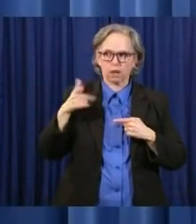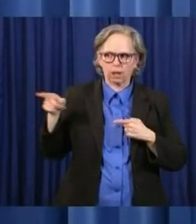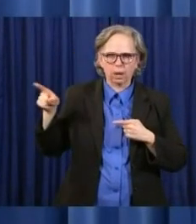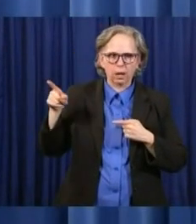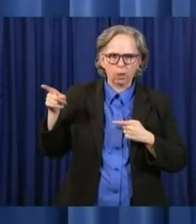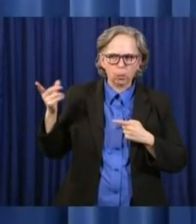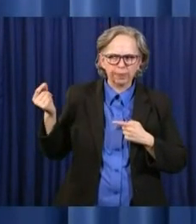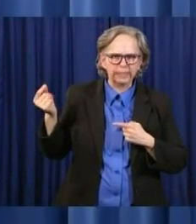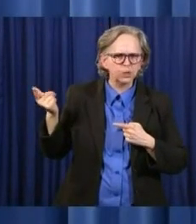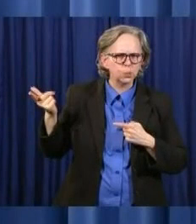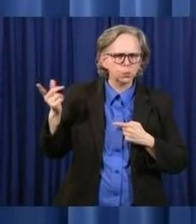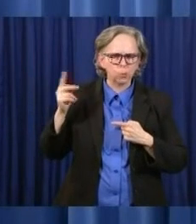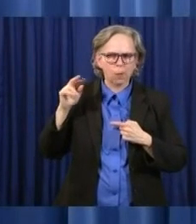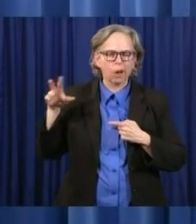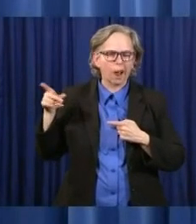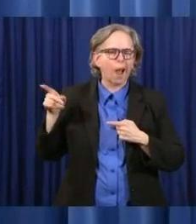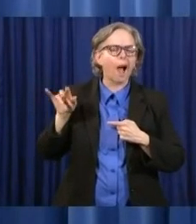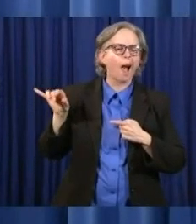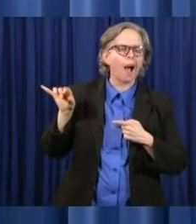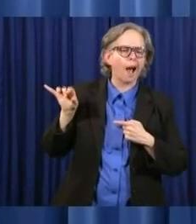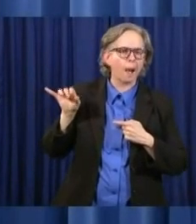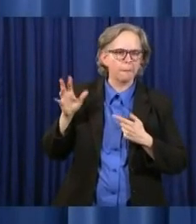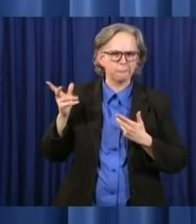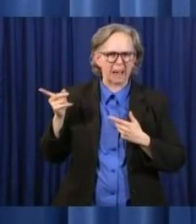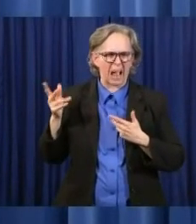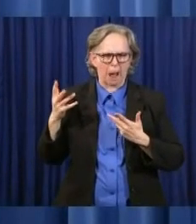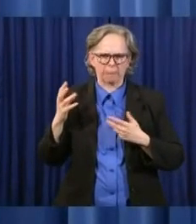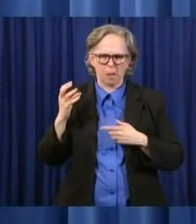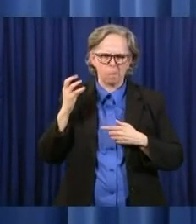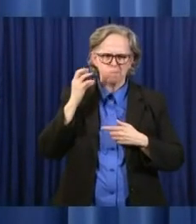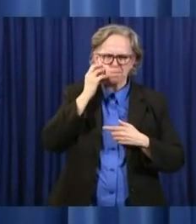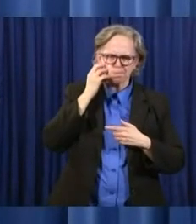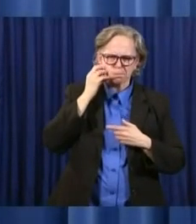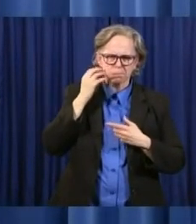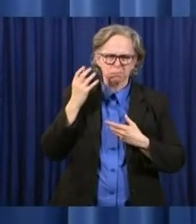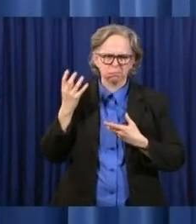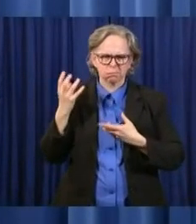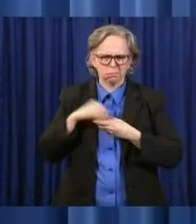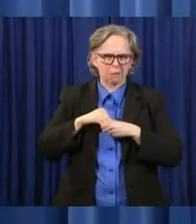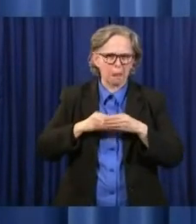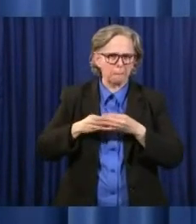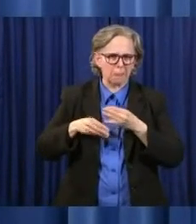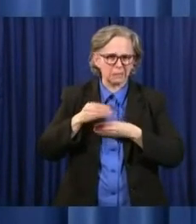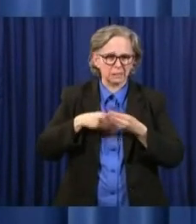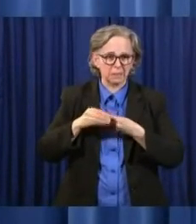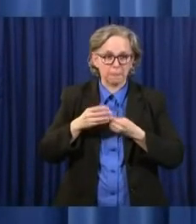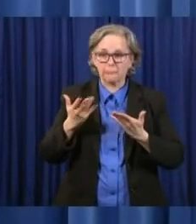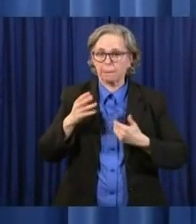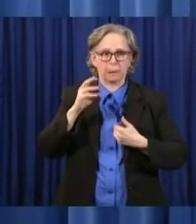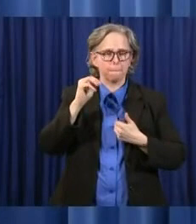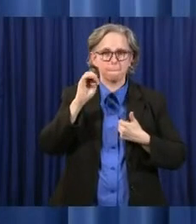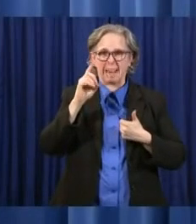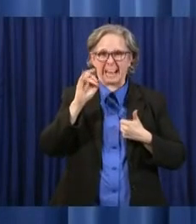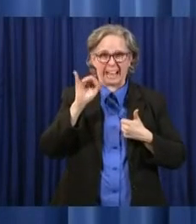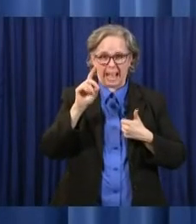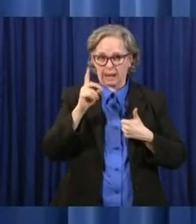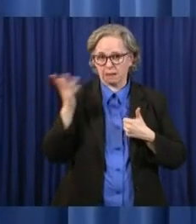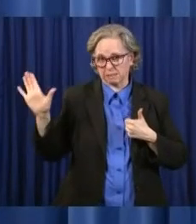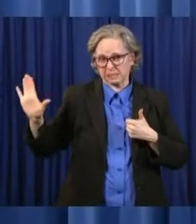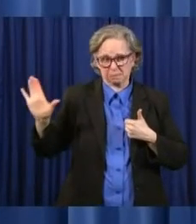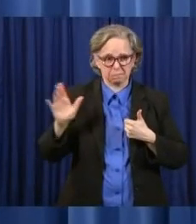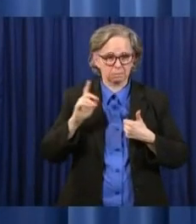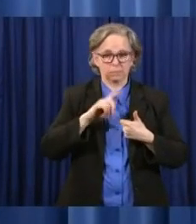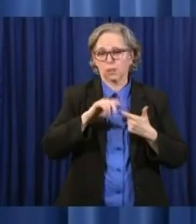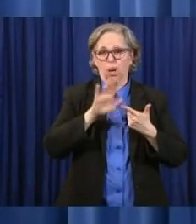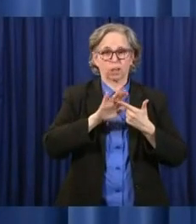in the budget. Medicaid is certainly one. Higher education is one. K through 12 is another.